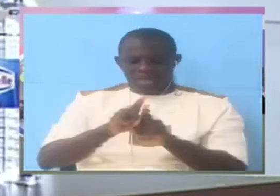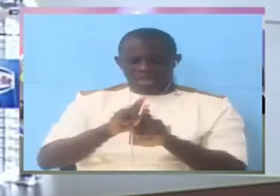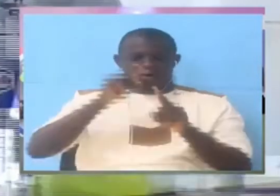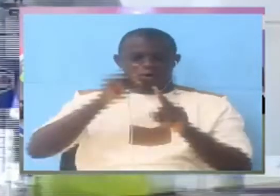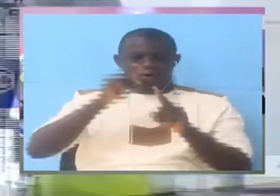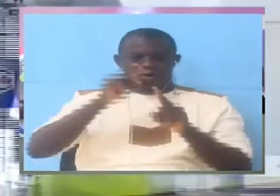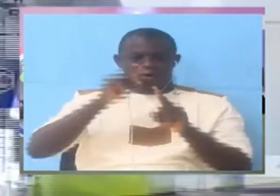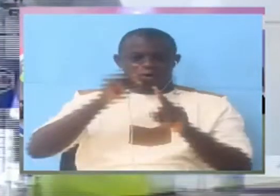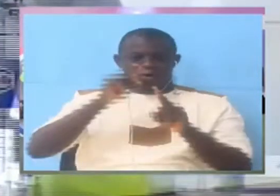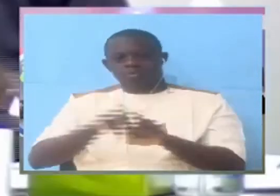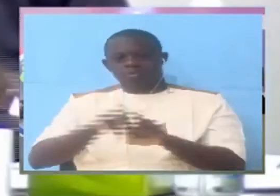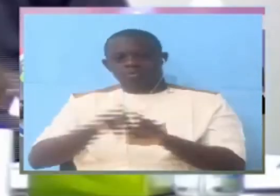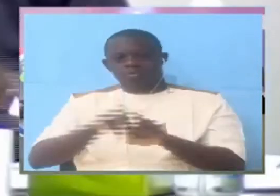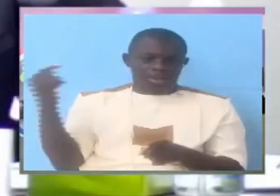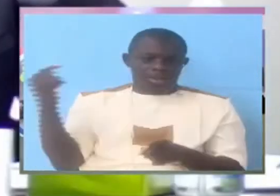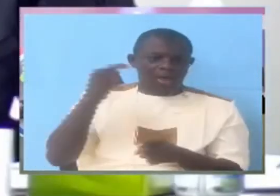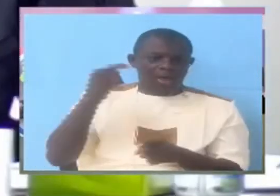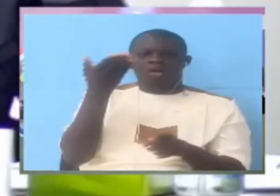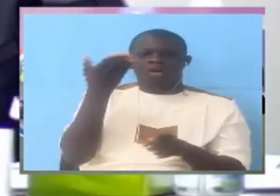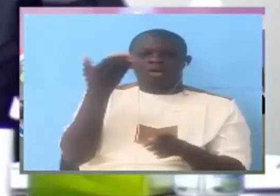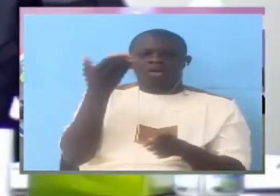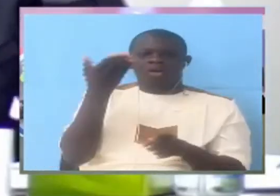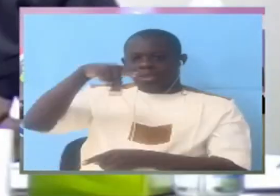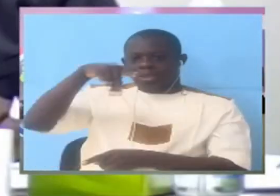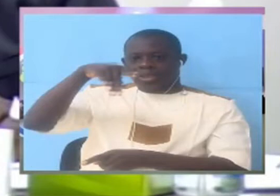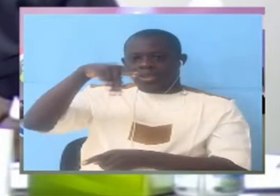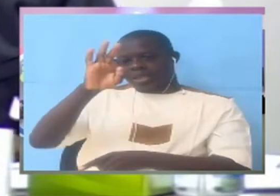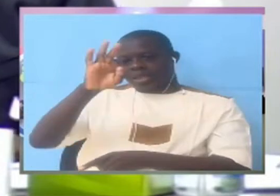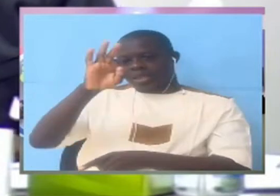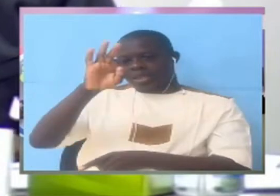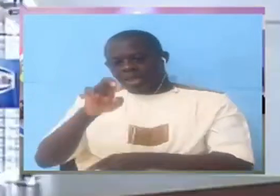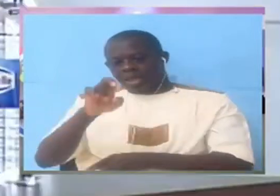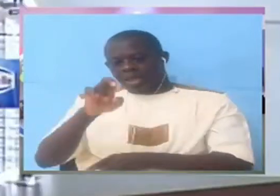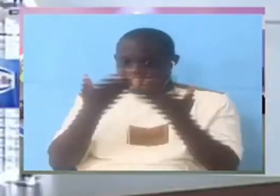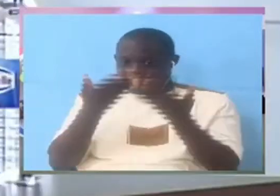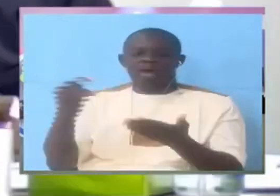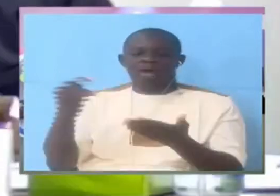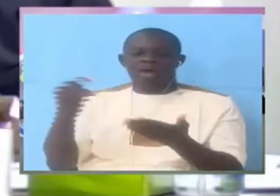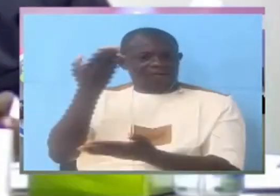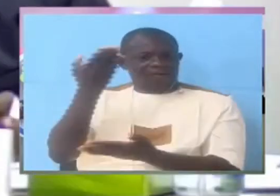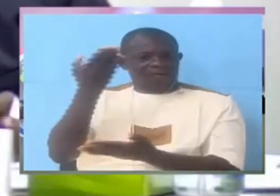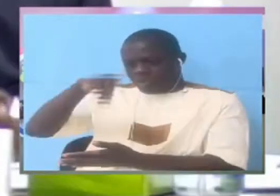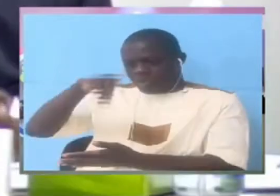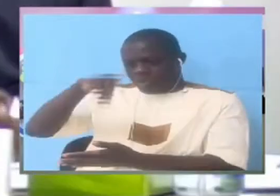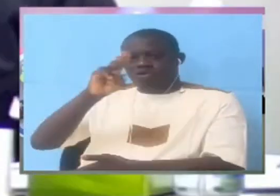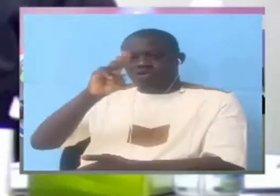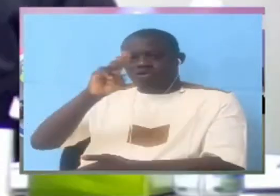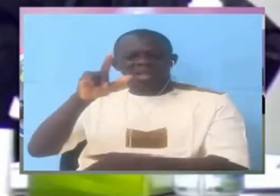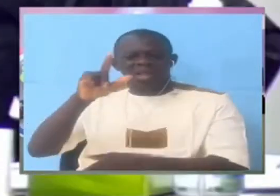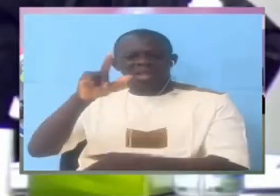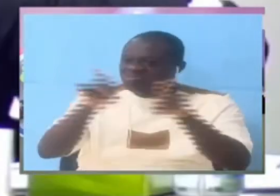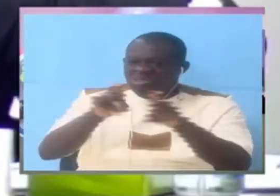heard from peter the same lines we are hearing from paul the same lines it's the same strategy of denials